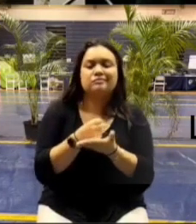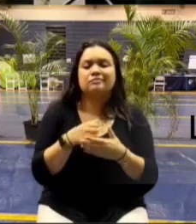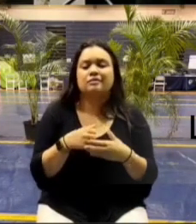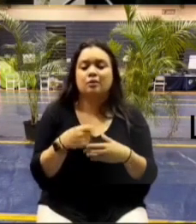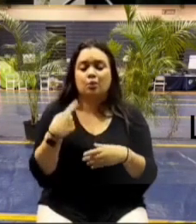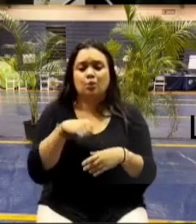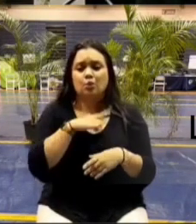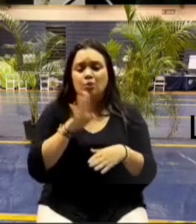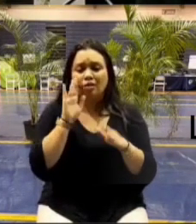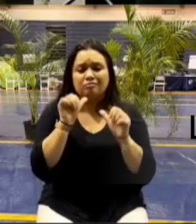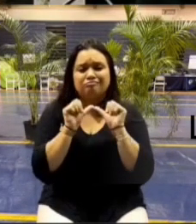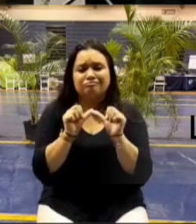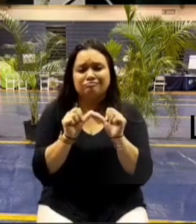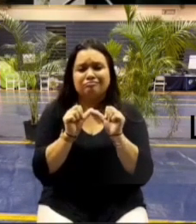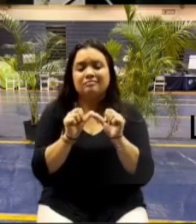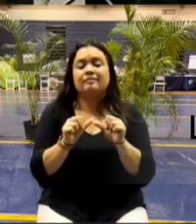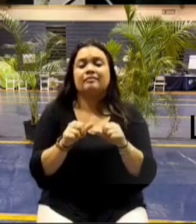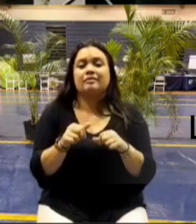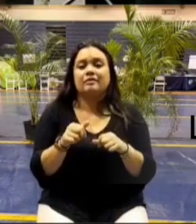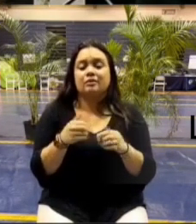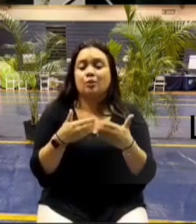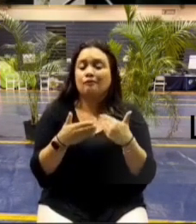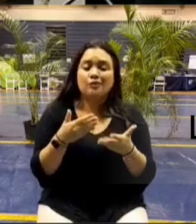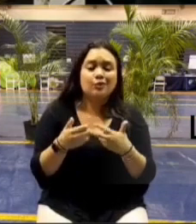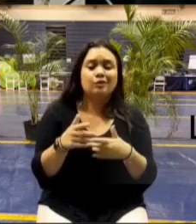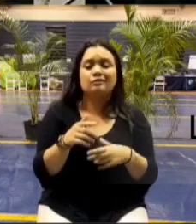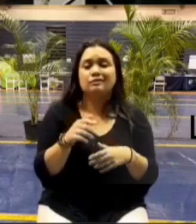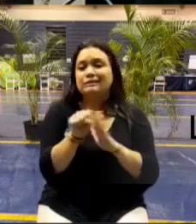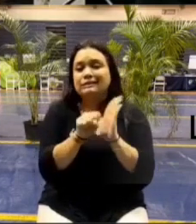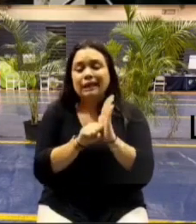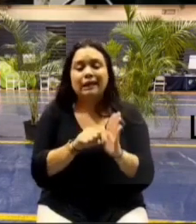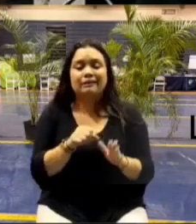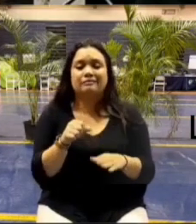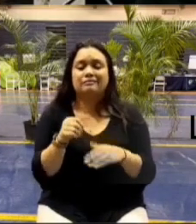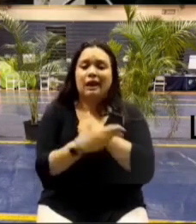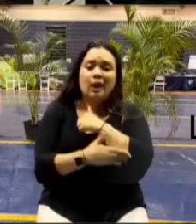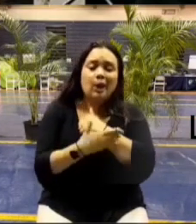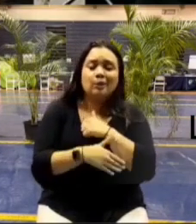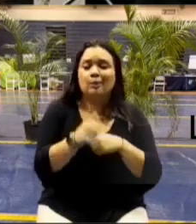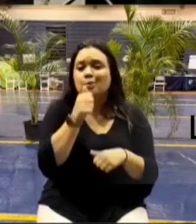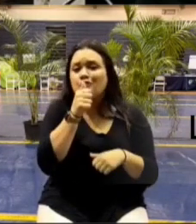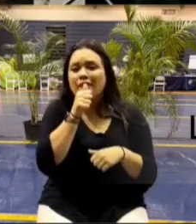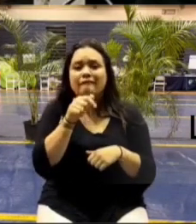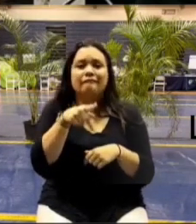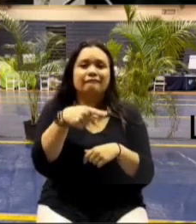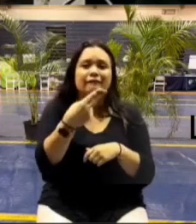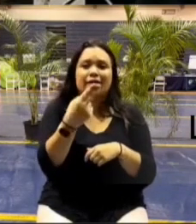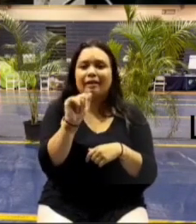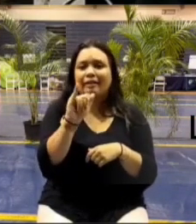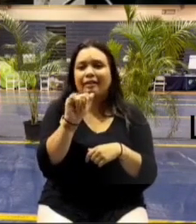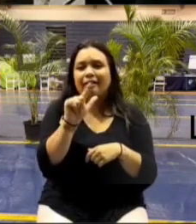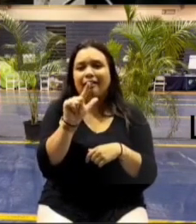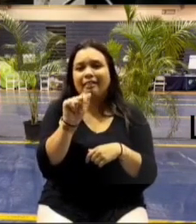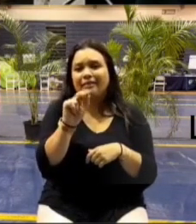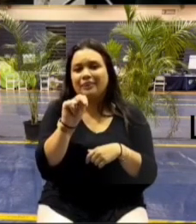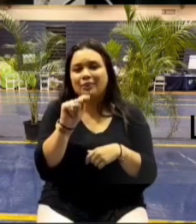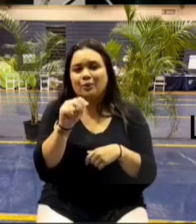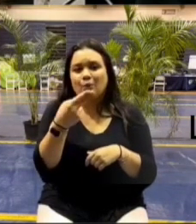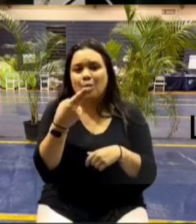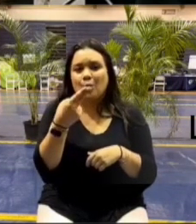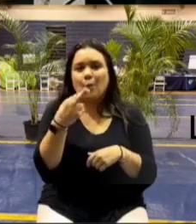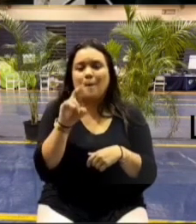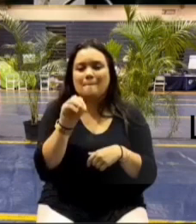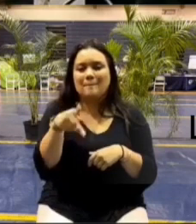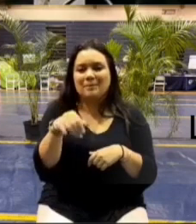we are going to continue to do whether it's state county federal private philanthropic non-government organizations